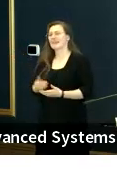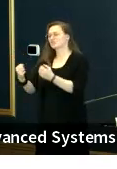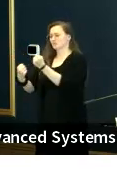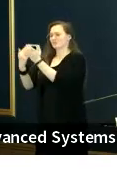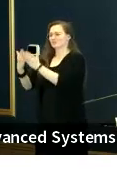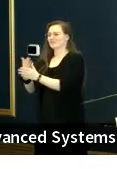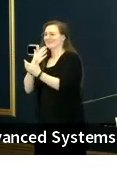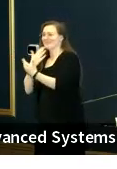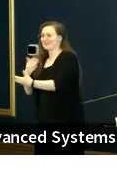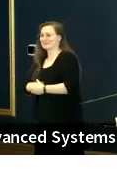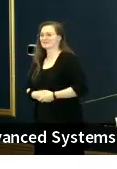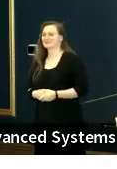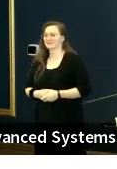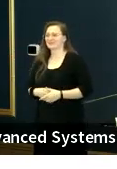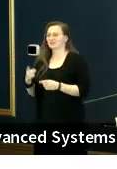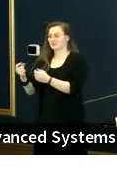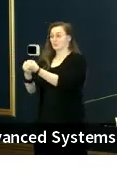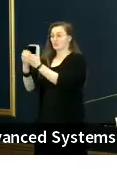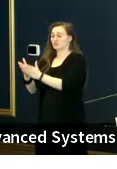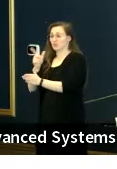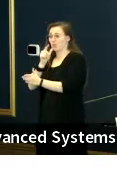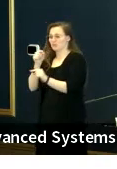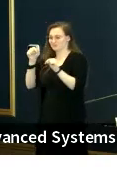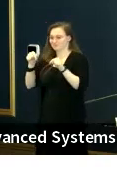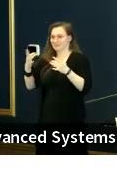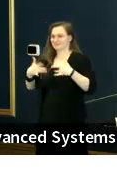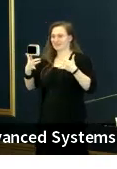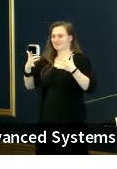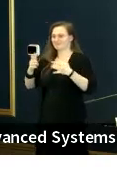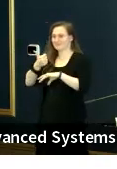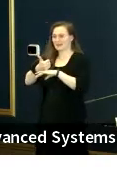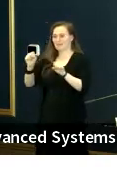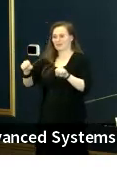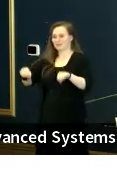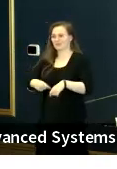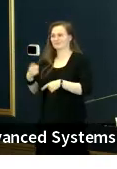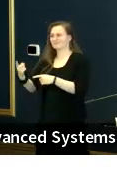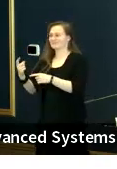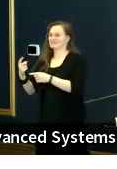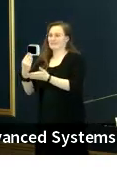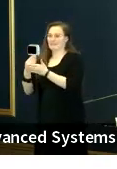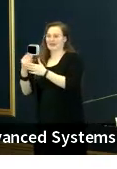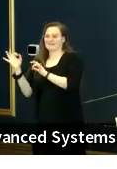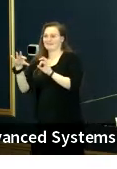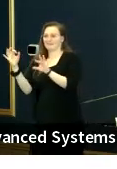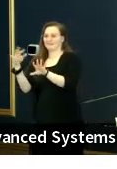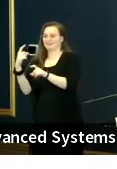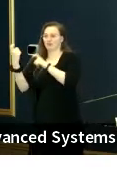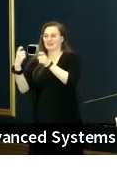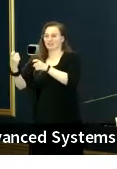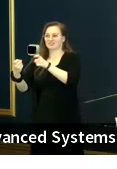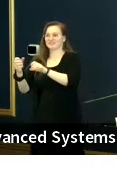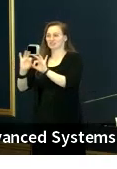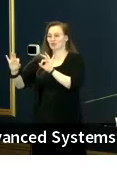that actually make this possible, the donations, the scholarships that are funded by